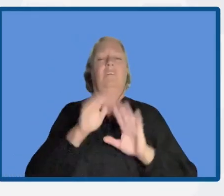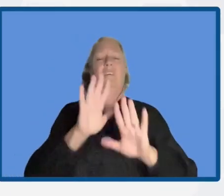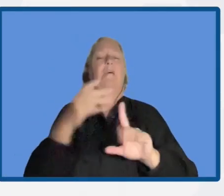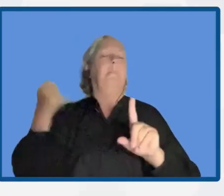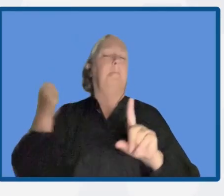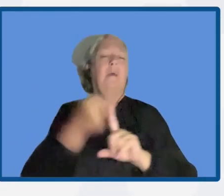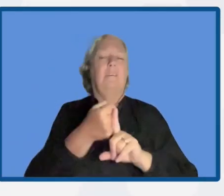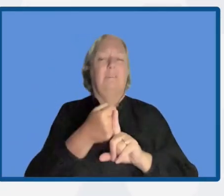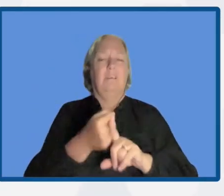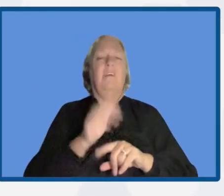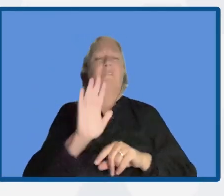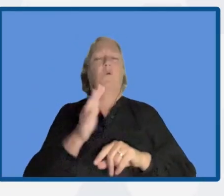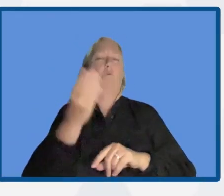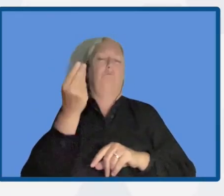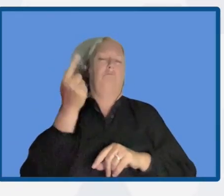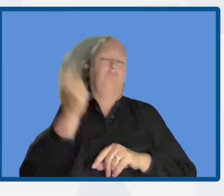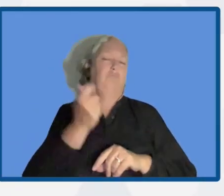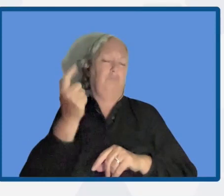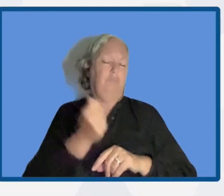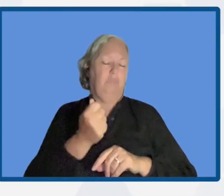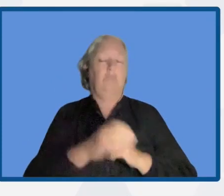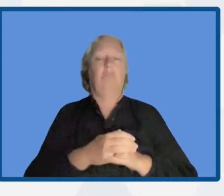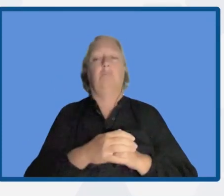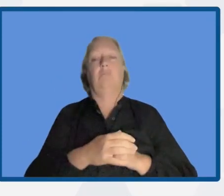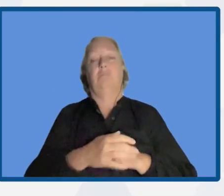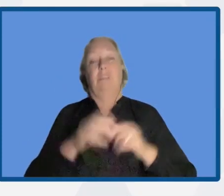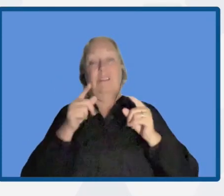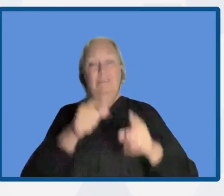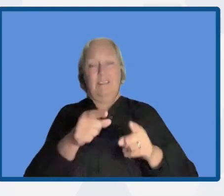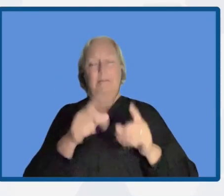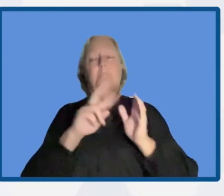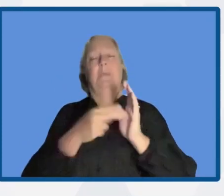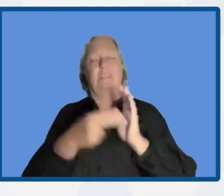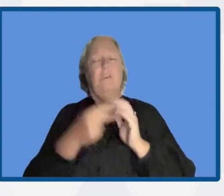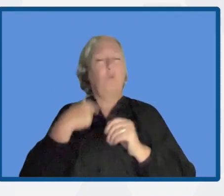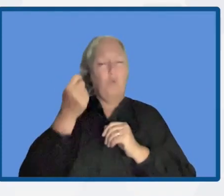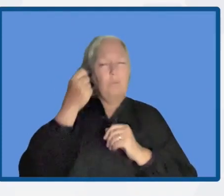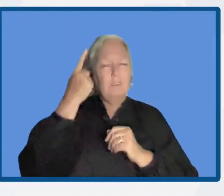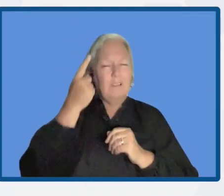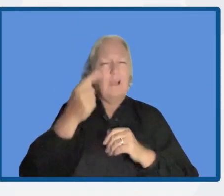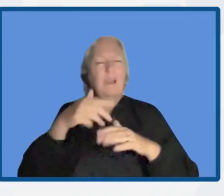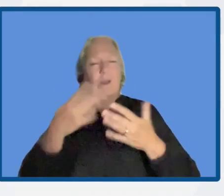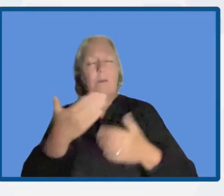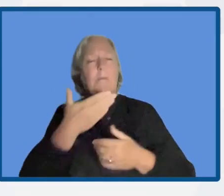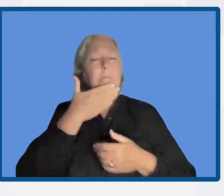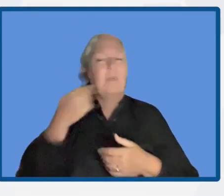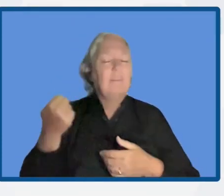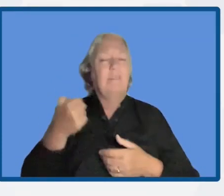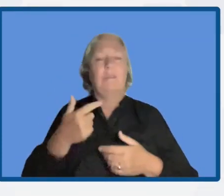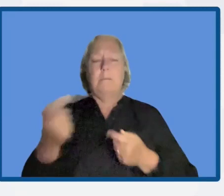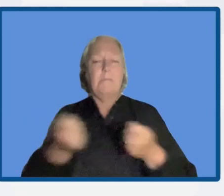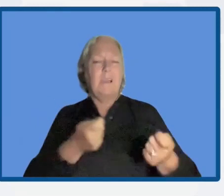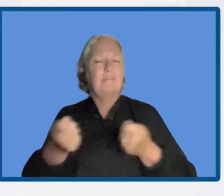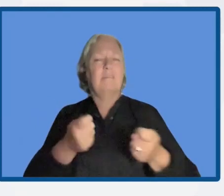livelihoods. Based on this, we will be able to understand how a better management of land